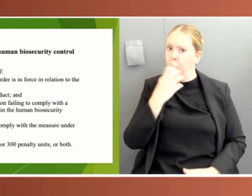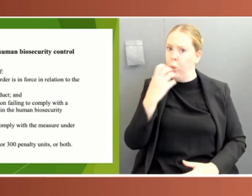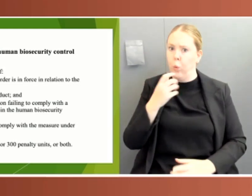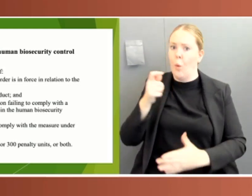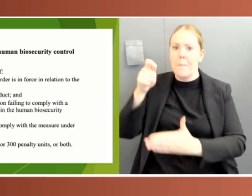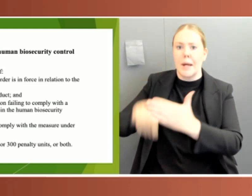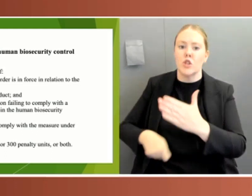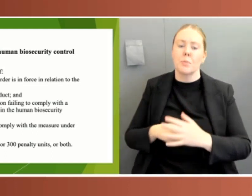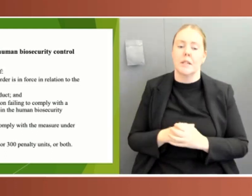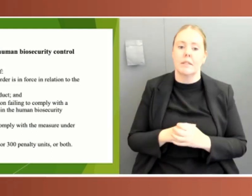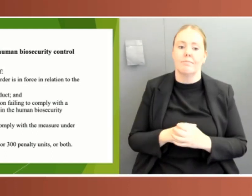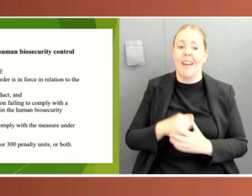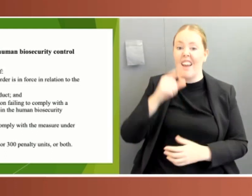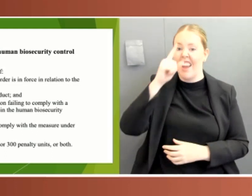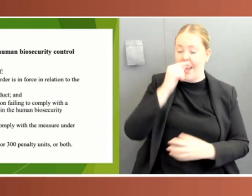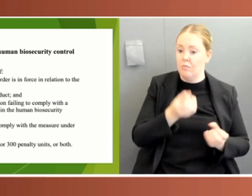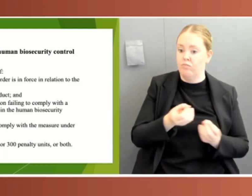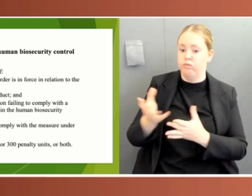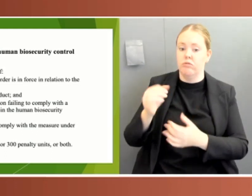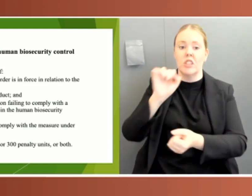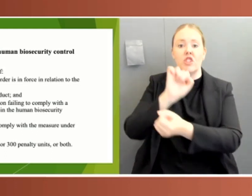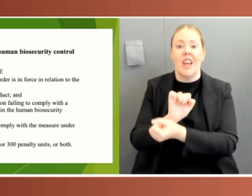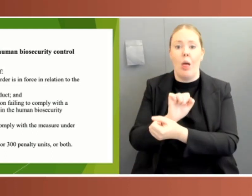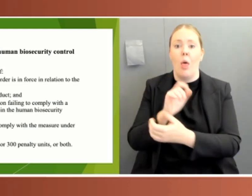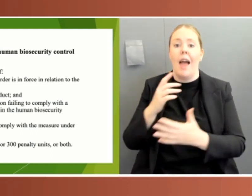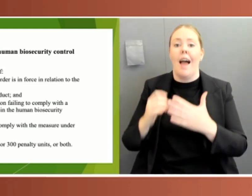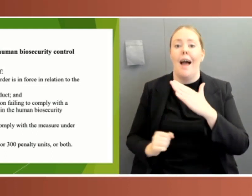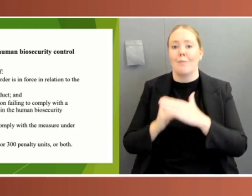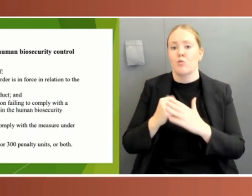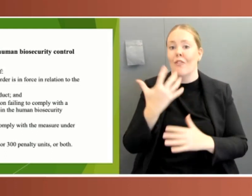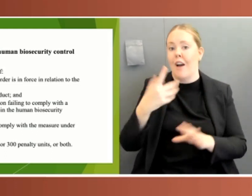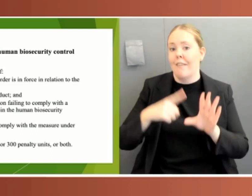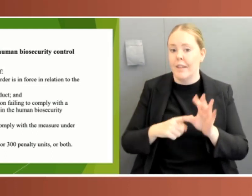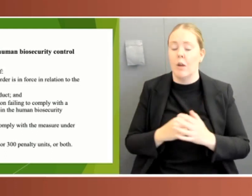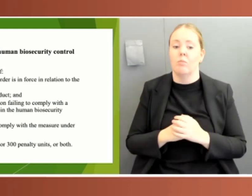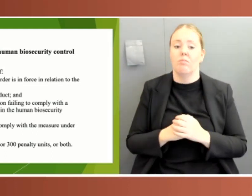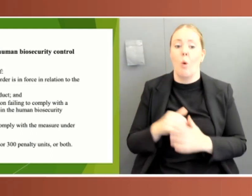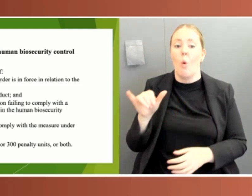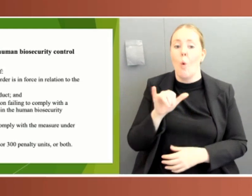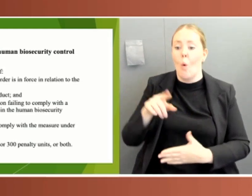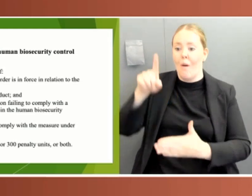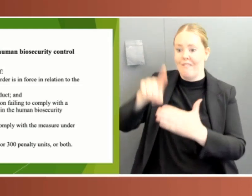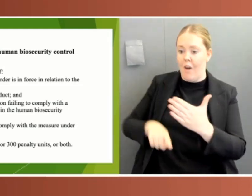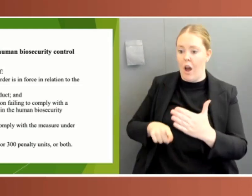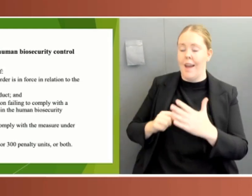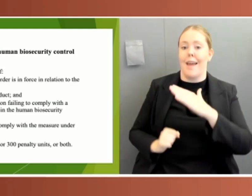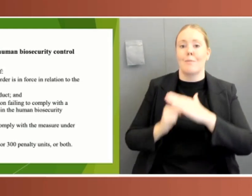jailed for up to five years or fined $66,000. No defences are provided for conscientious objection or on religious grounds.